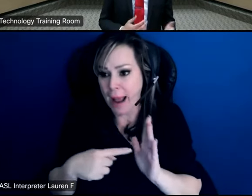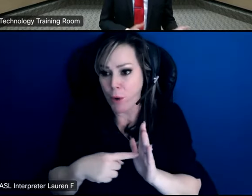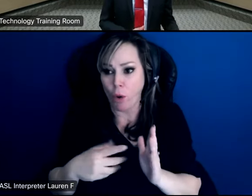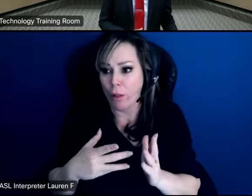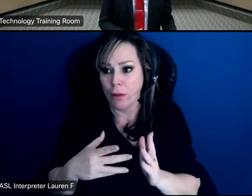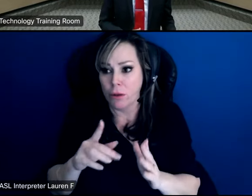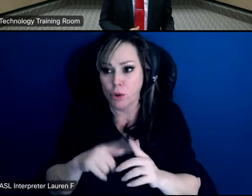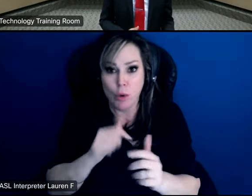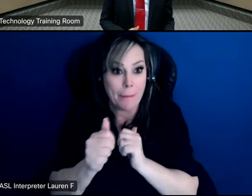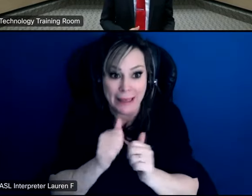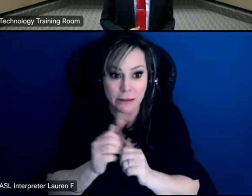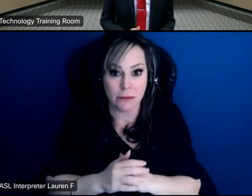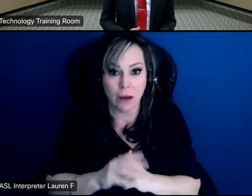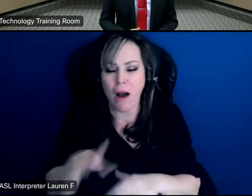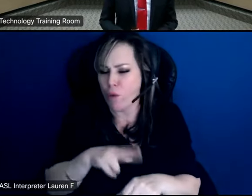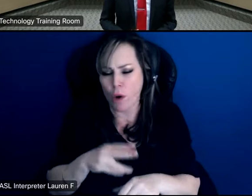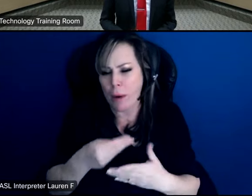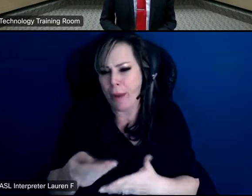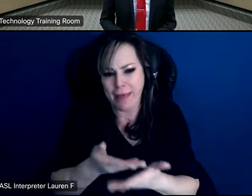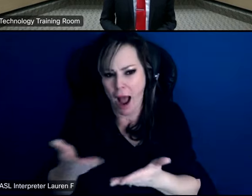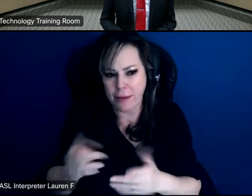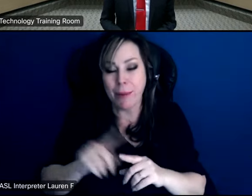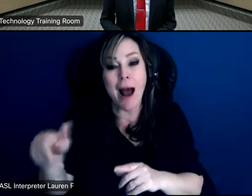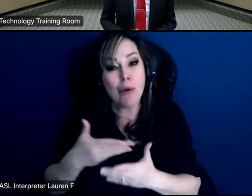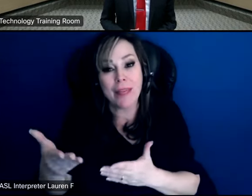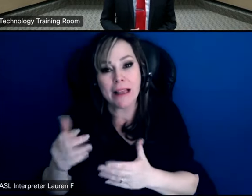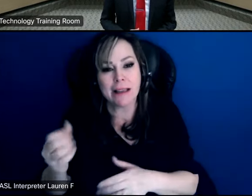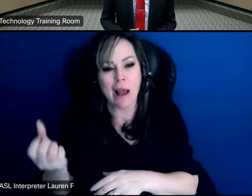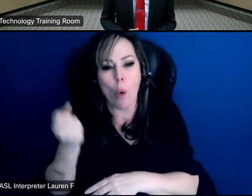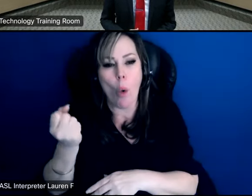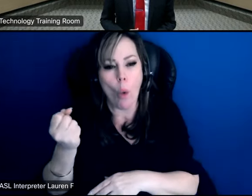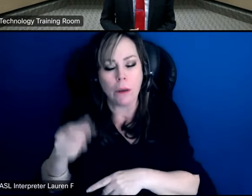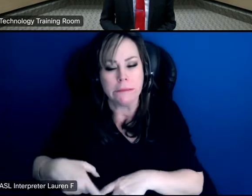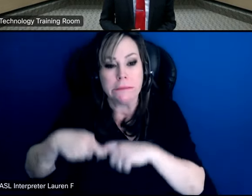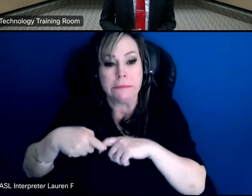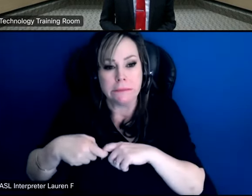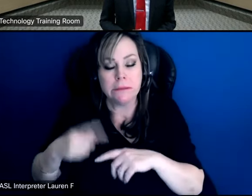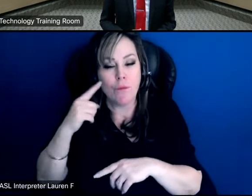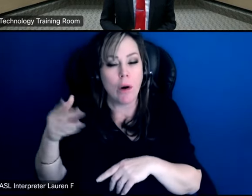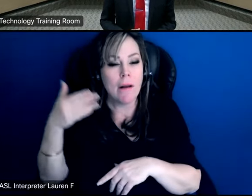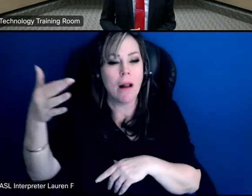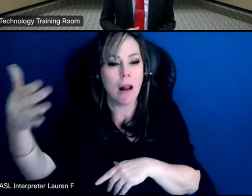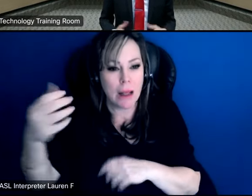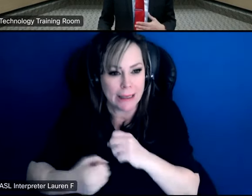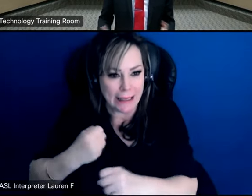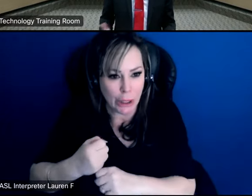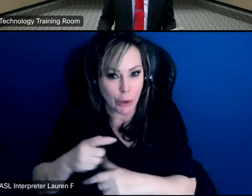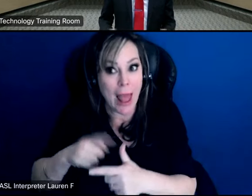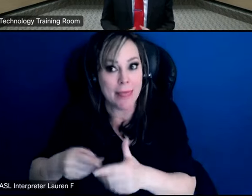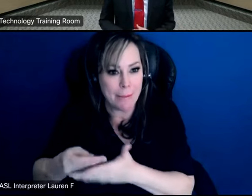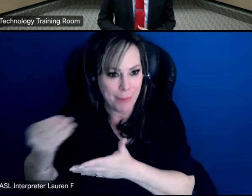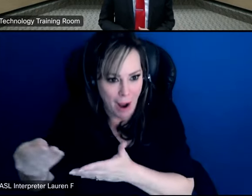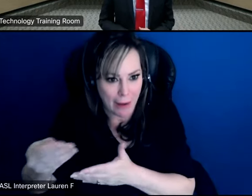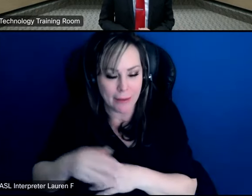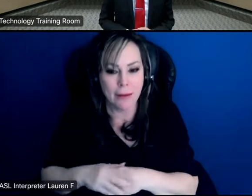to be able to compete we're going to get those things but maybe some other items we'll push off to future years or whenever we have an opportunity for a